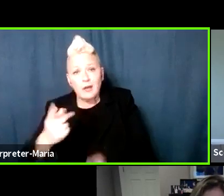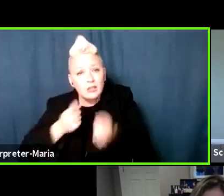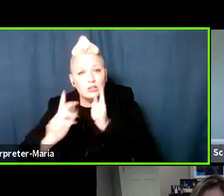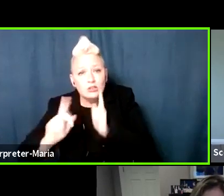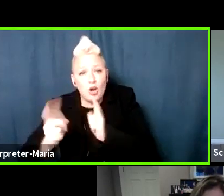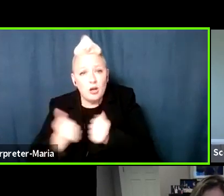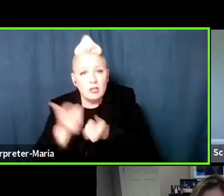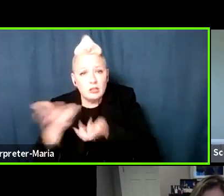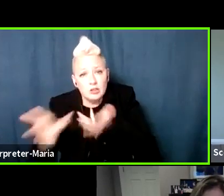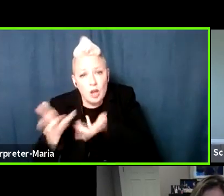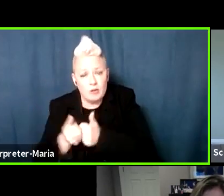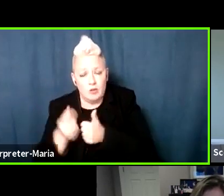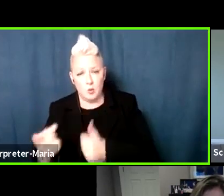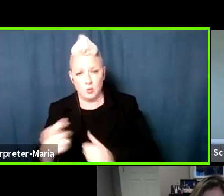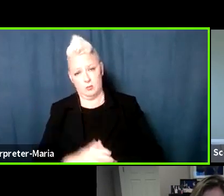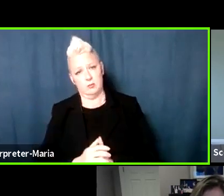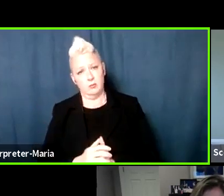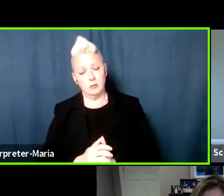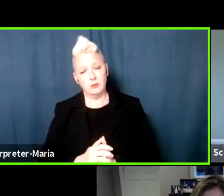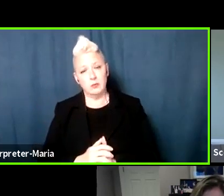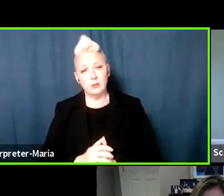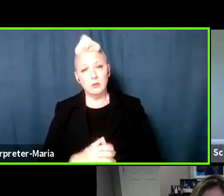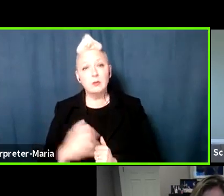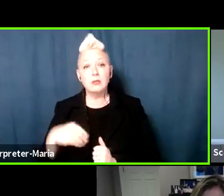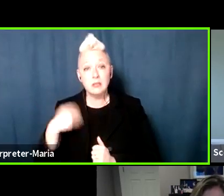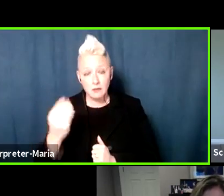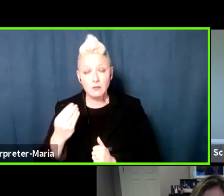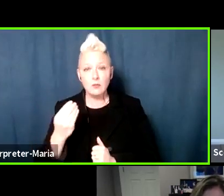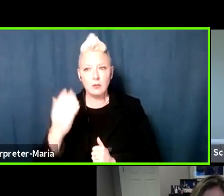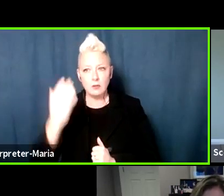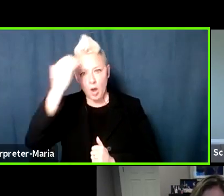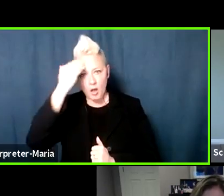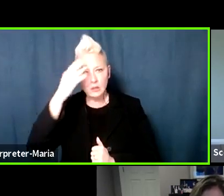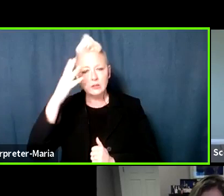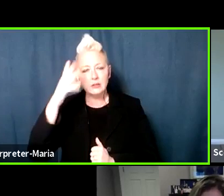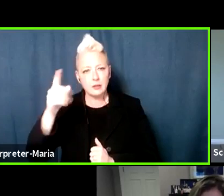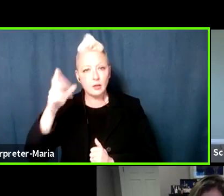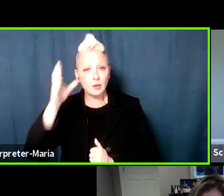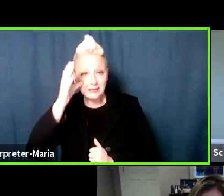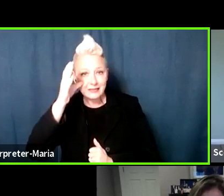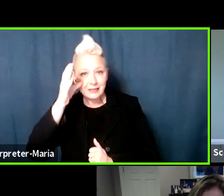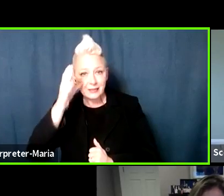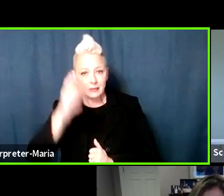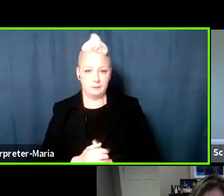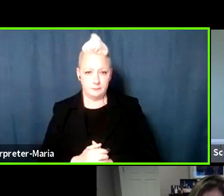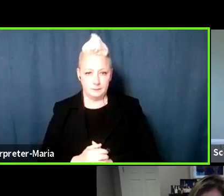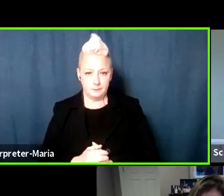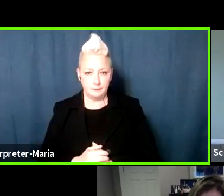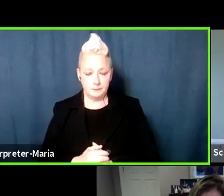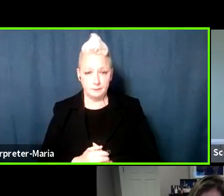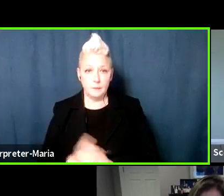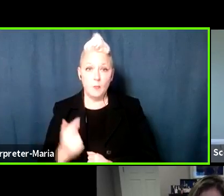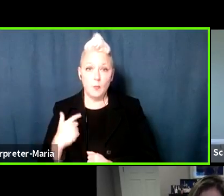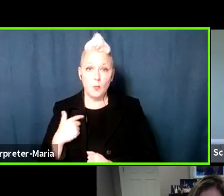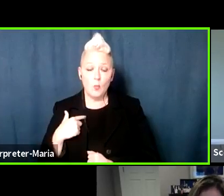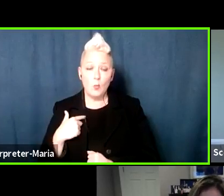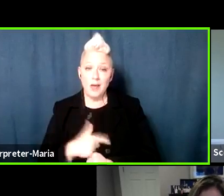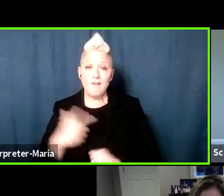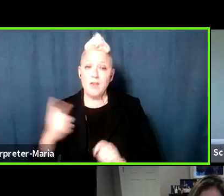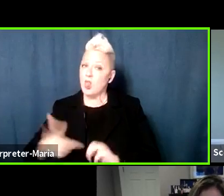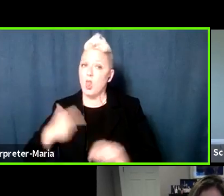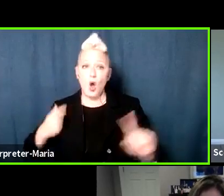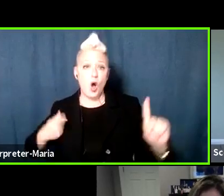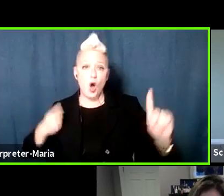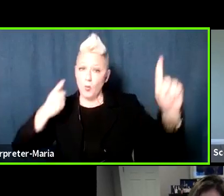and, you know, give you the reassurance that you're being hurt. We have, we have a way to go. We are, I